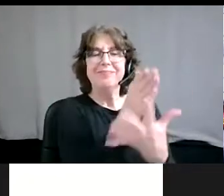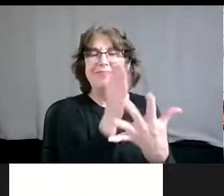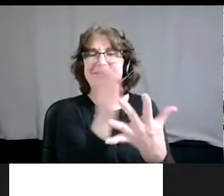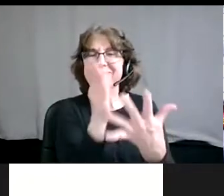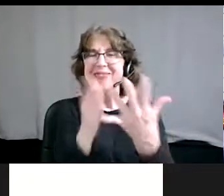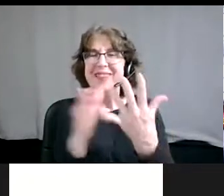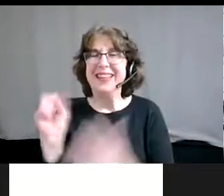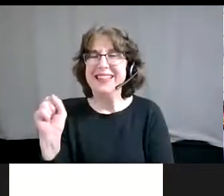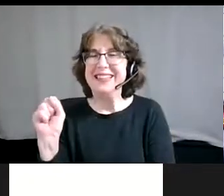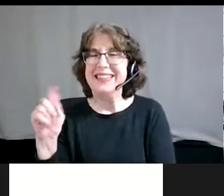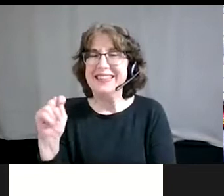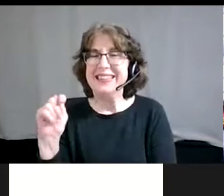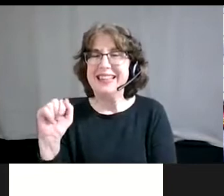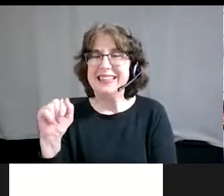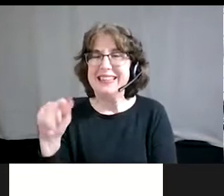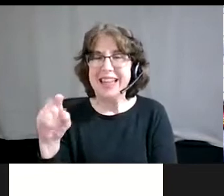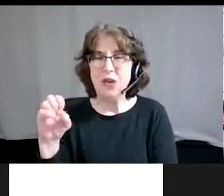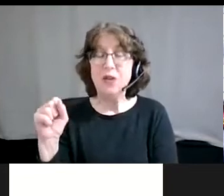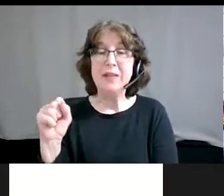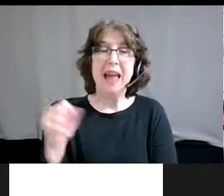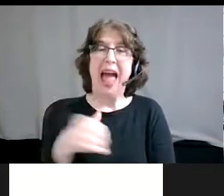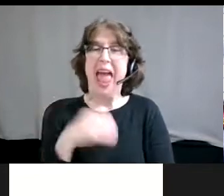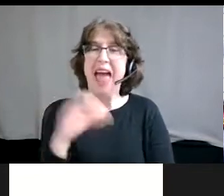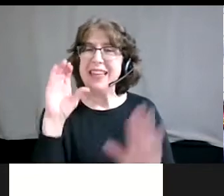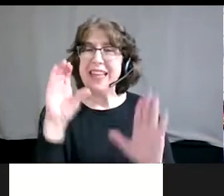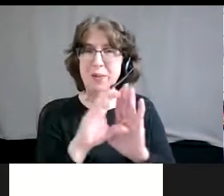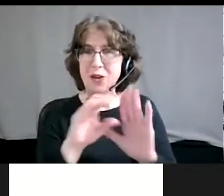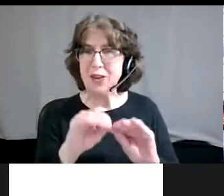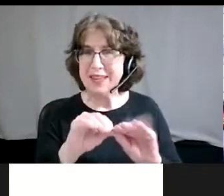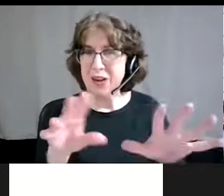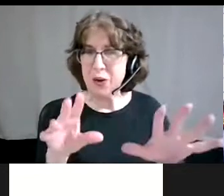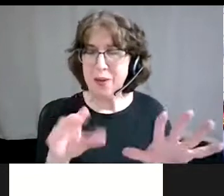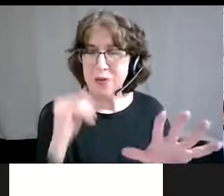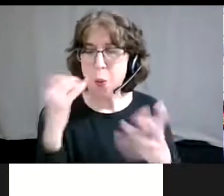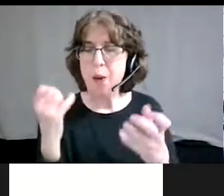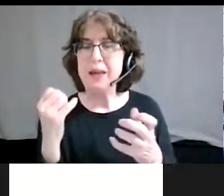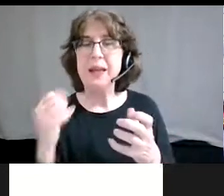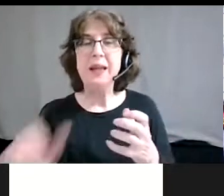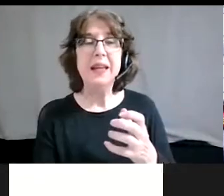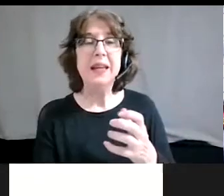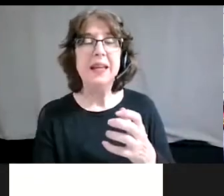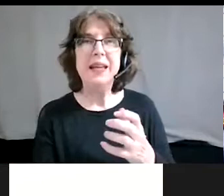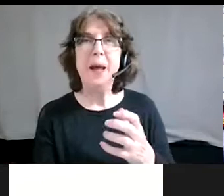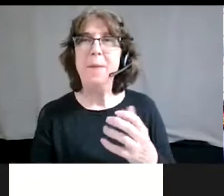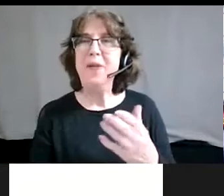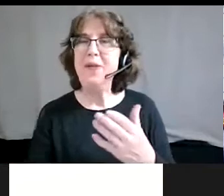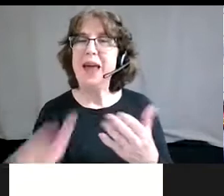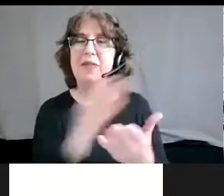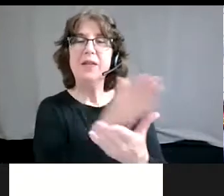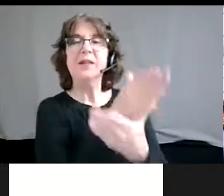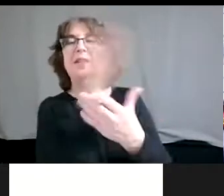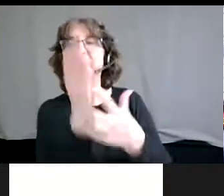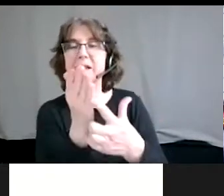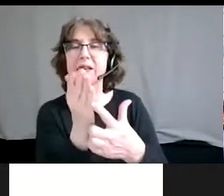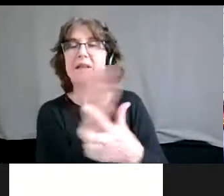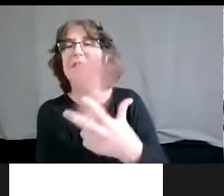I have, it's something I share my trainings I can send. Um, but there is sort of stages. And so I think that the